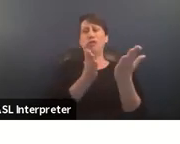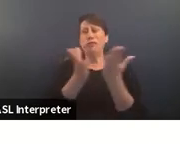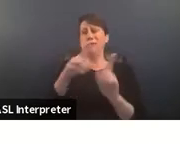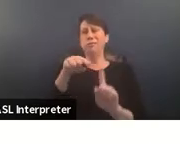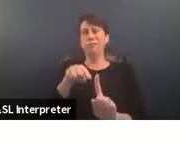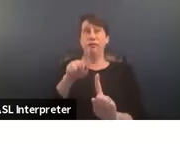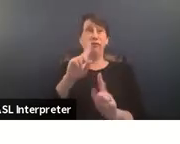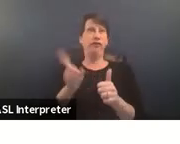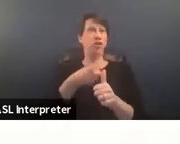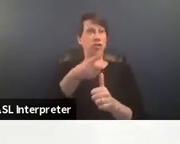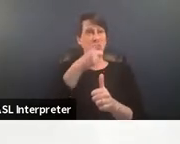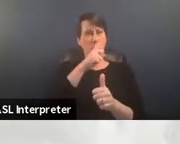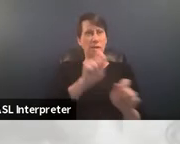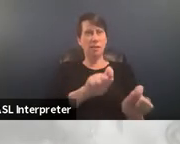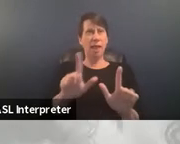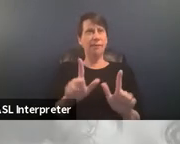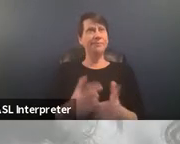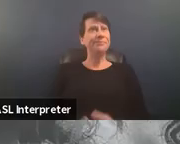to the next slide please